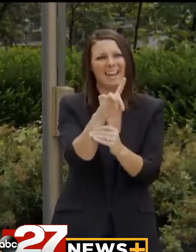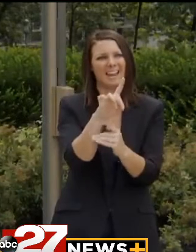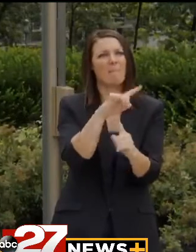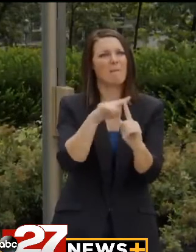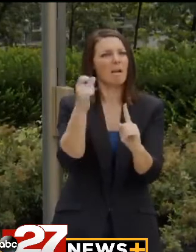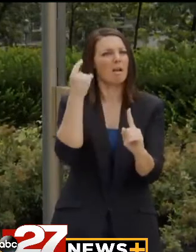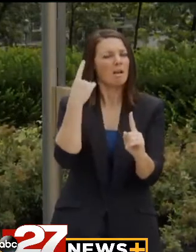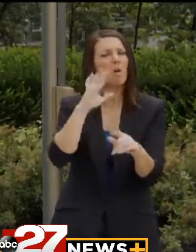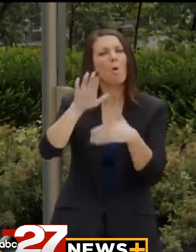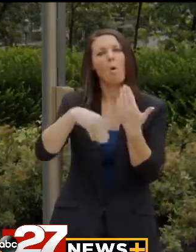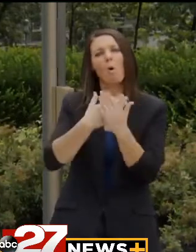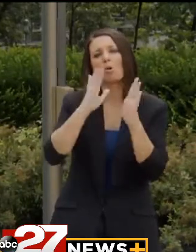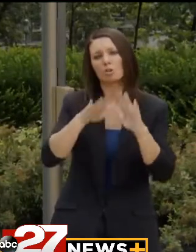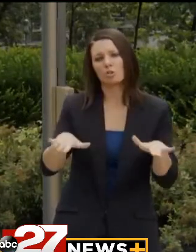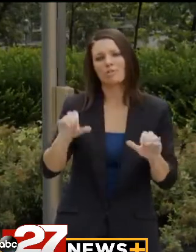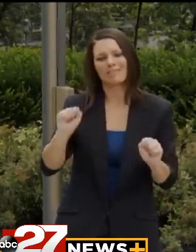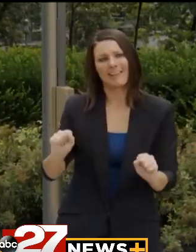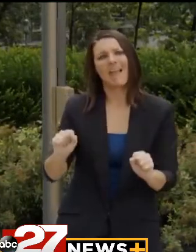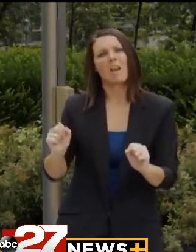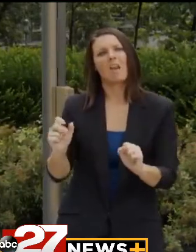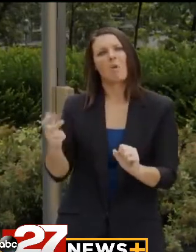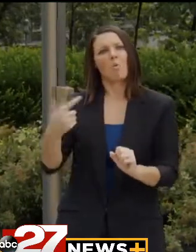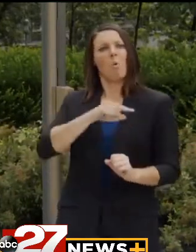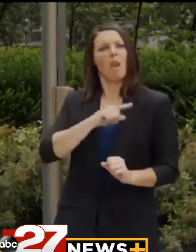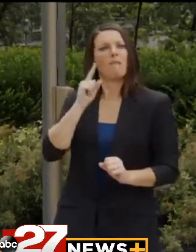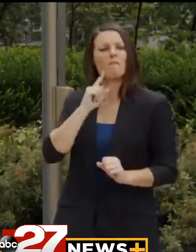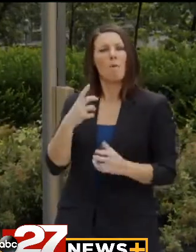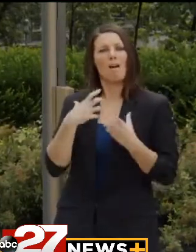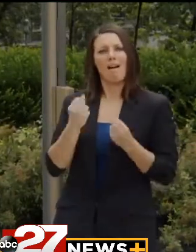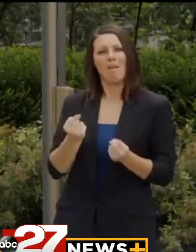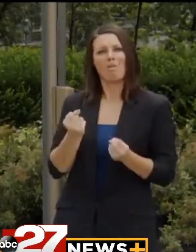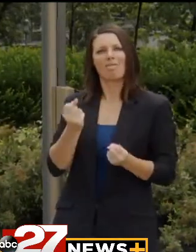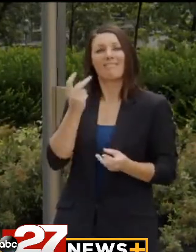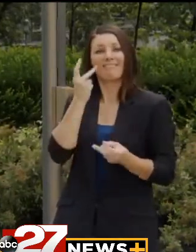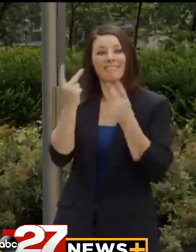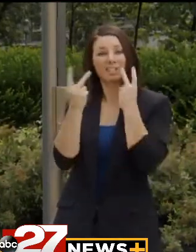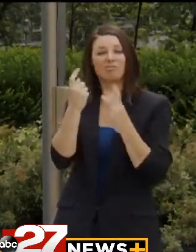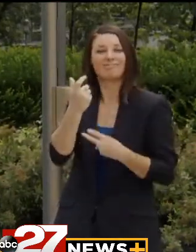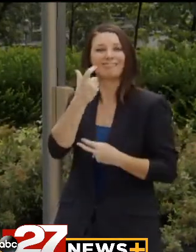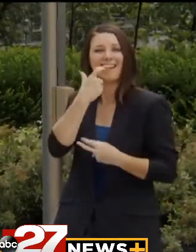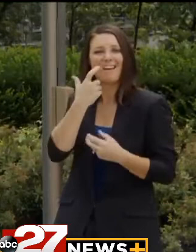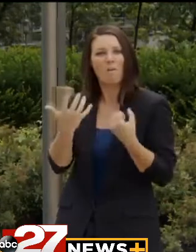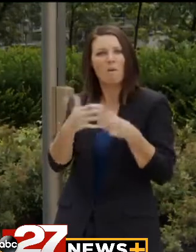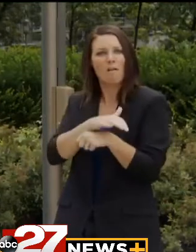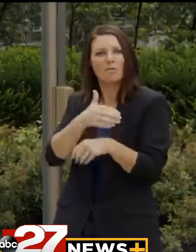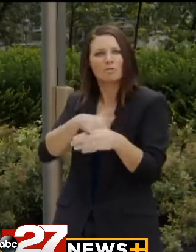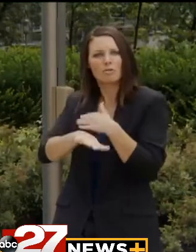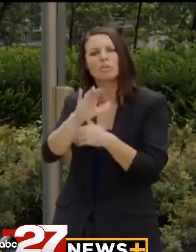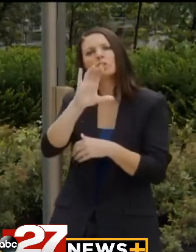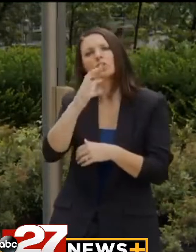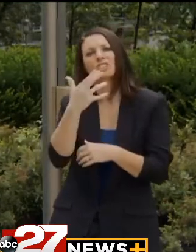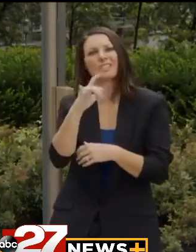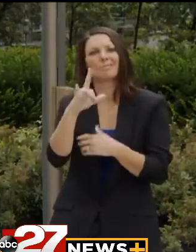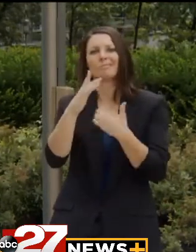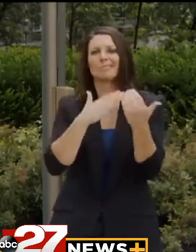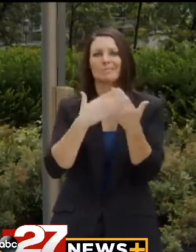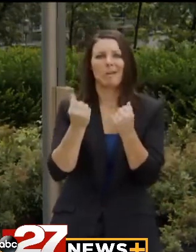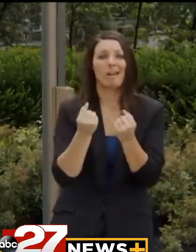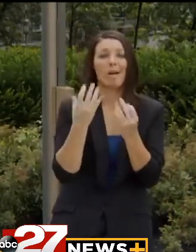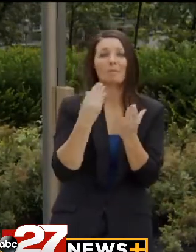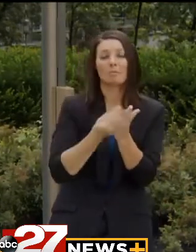qualify for comprehensive health, vision and dental coverage through CHIP regardless of their parents' income.